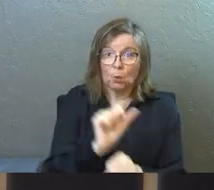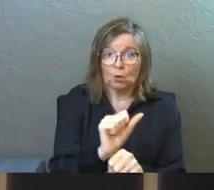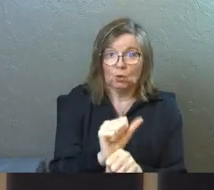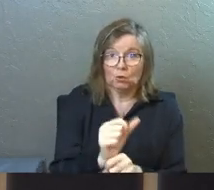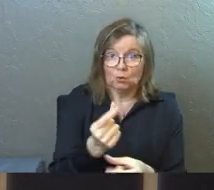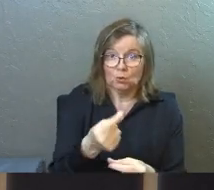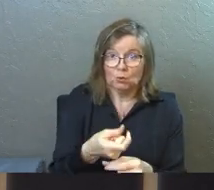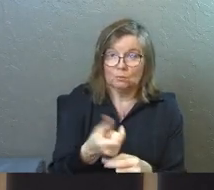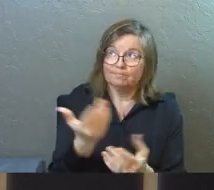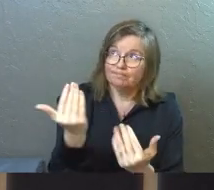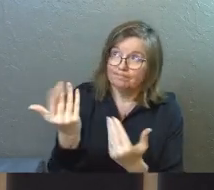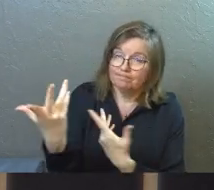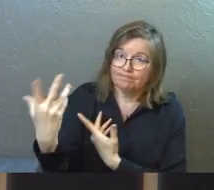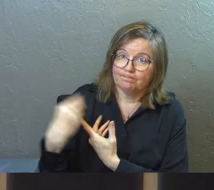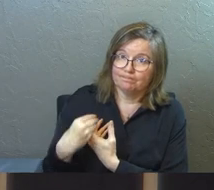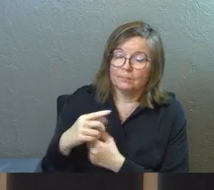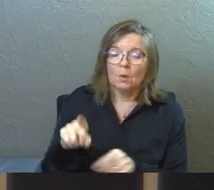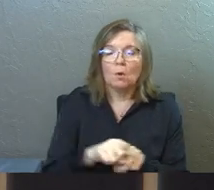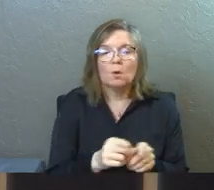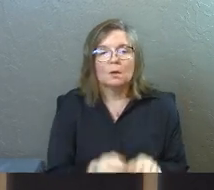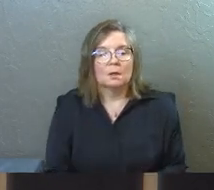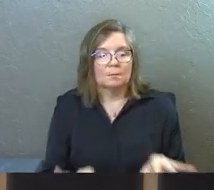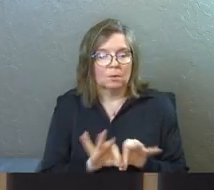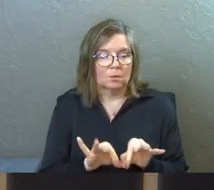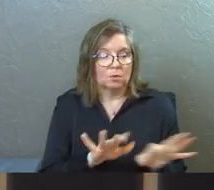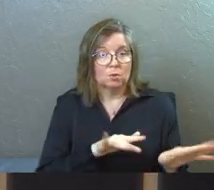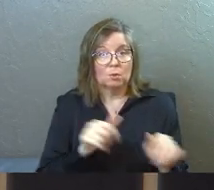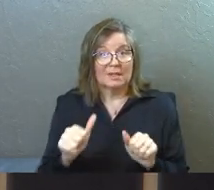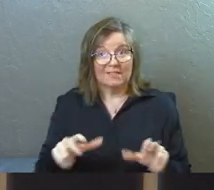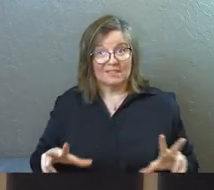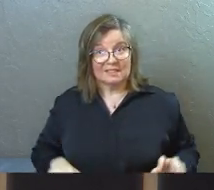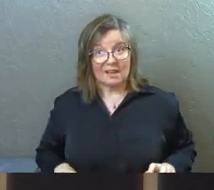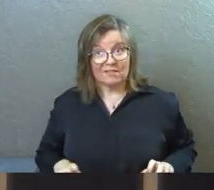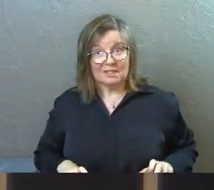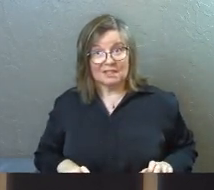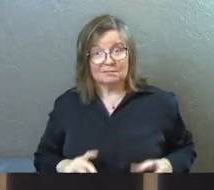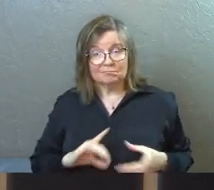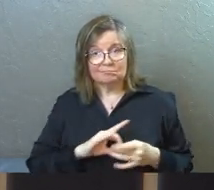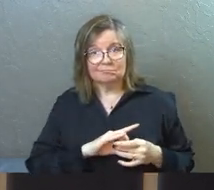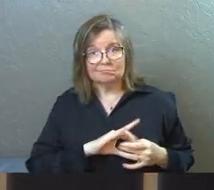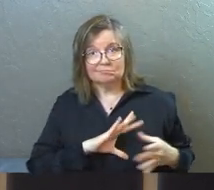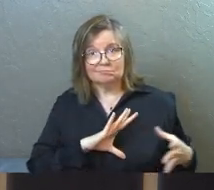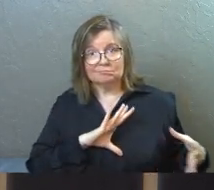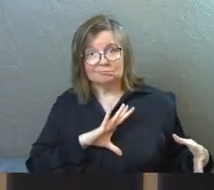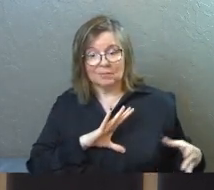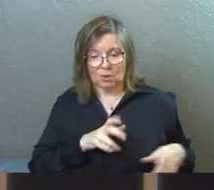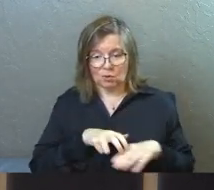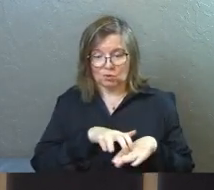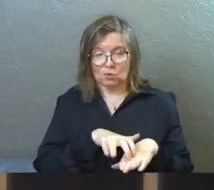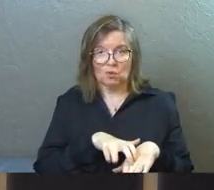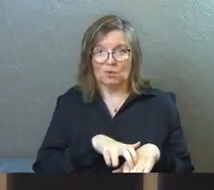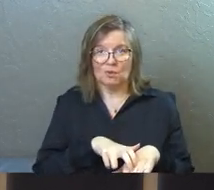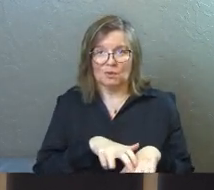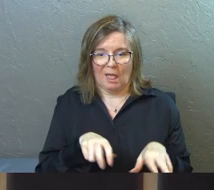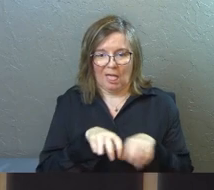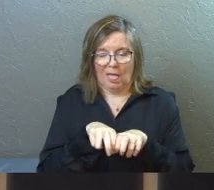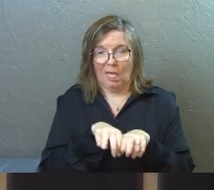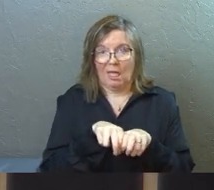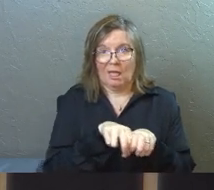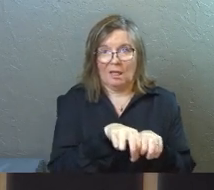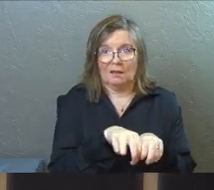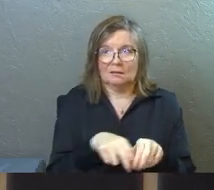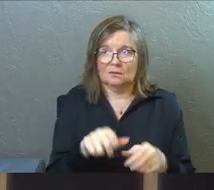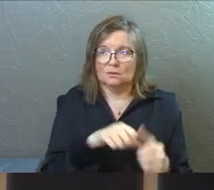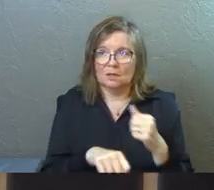work. Also, it's essential that you leave your selfishness behind. Because, man, those scooters were too close to each other.